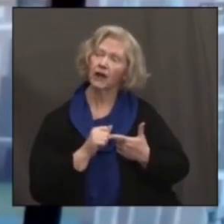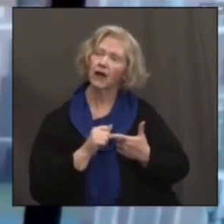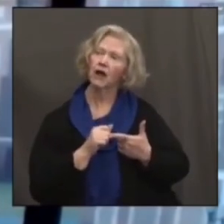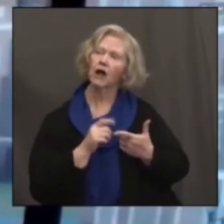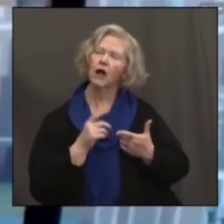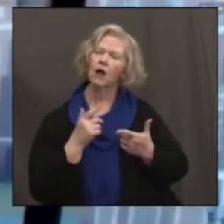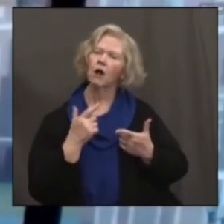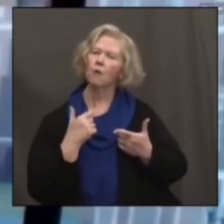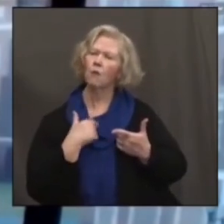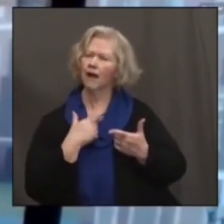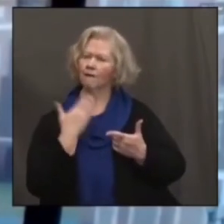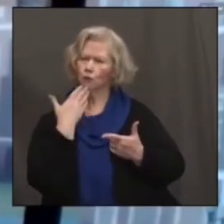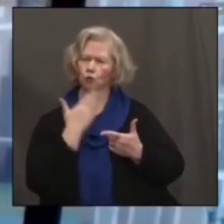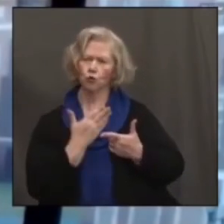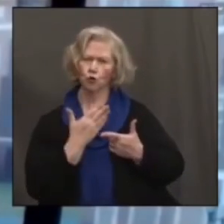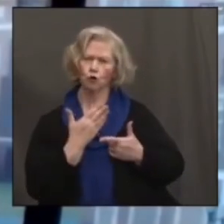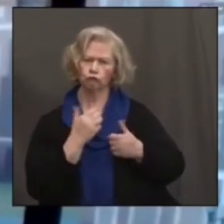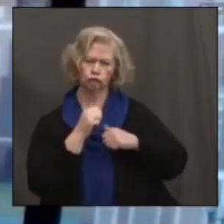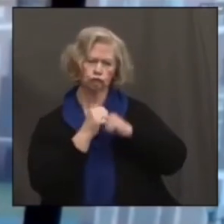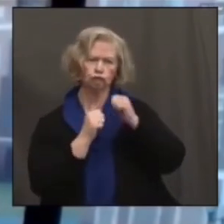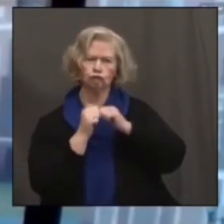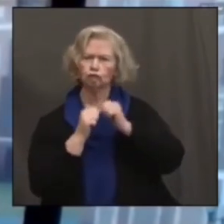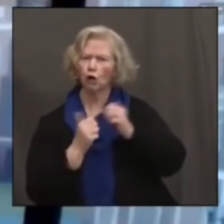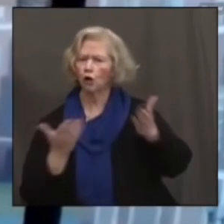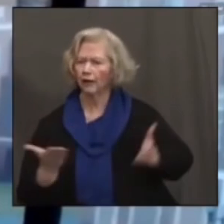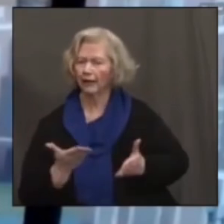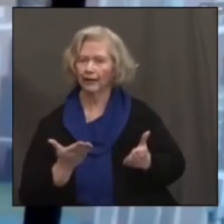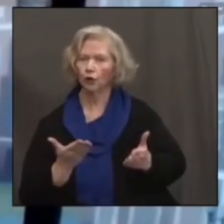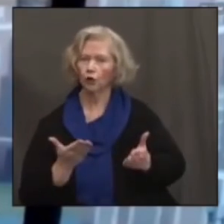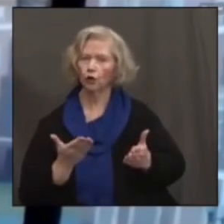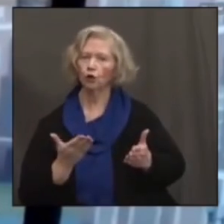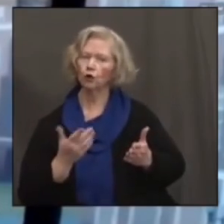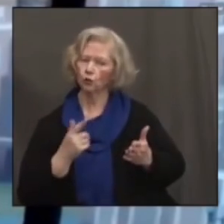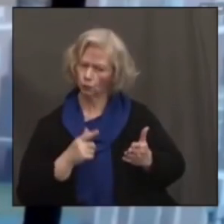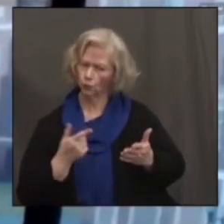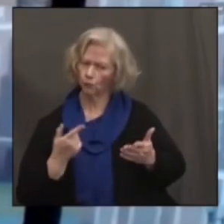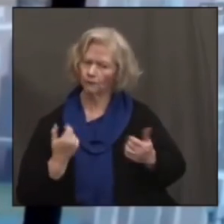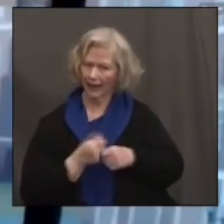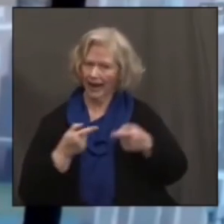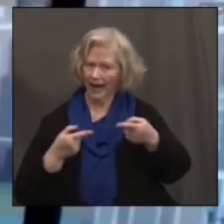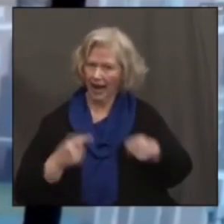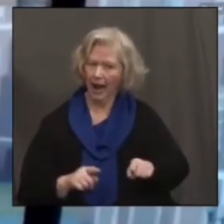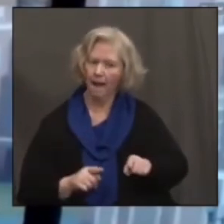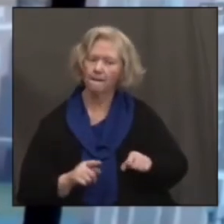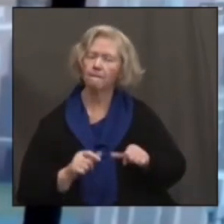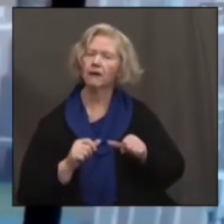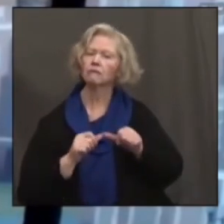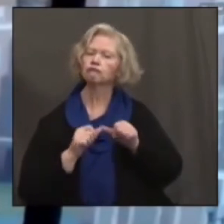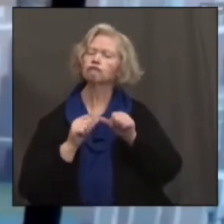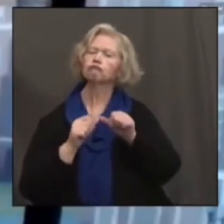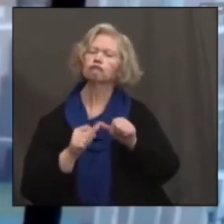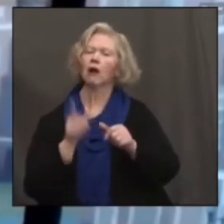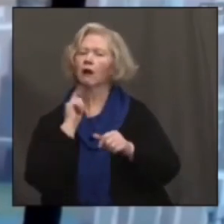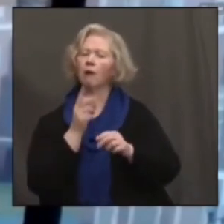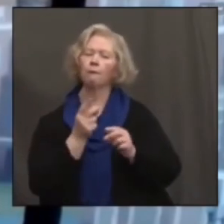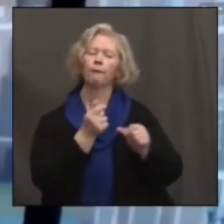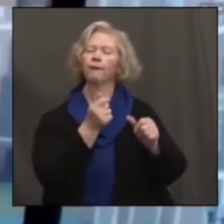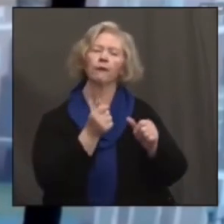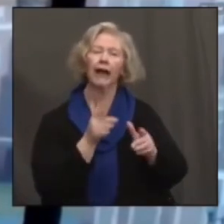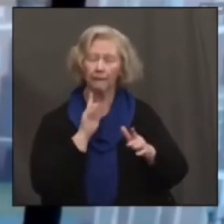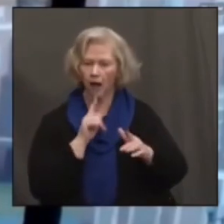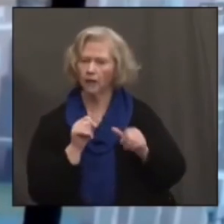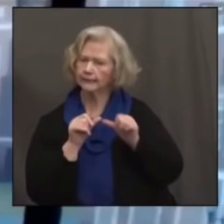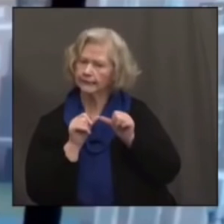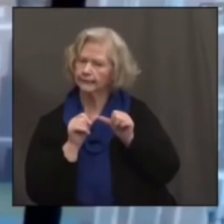tracks or the infrastructure to do this, to make this a long, sustained response is